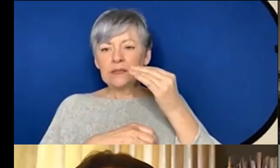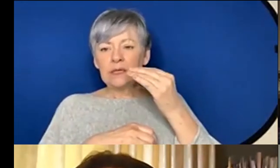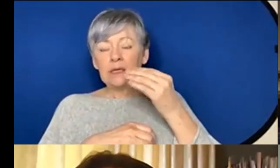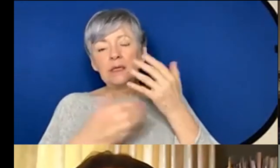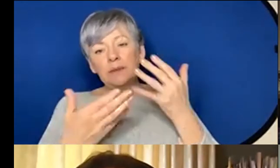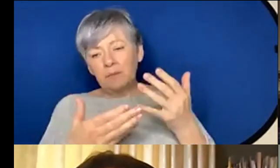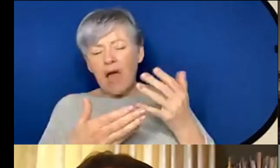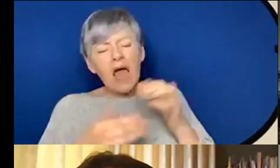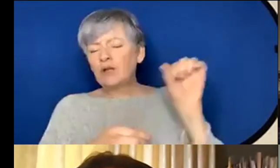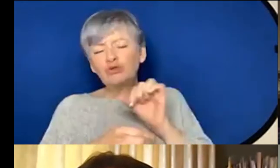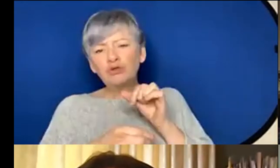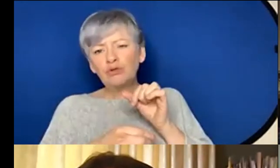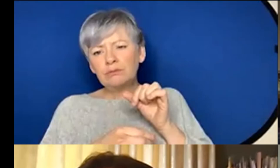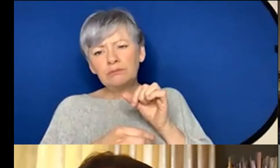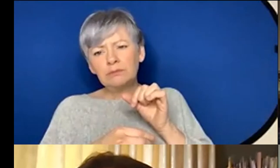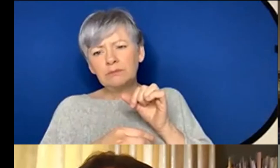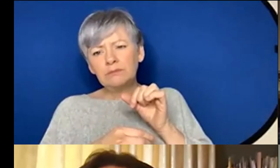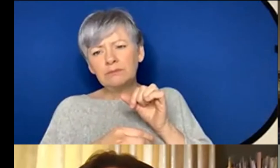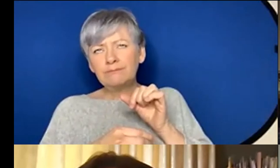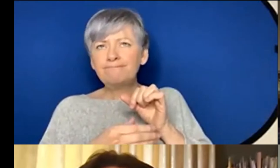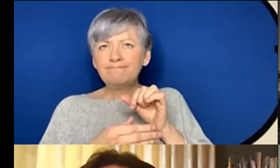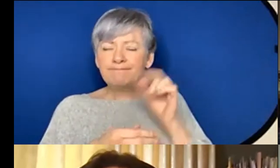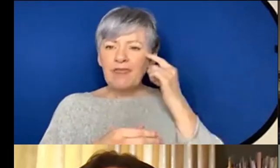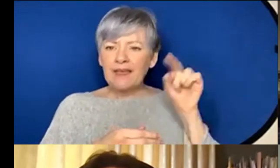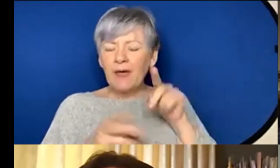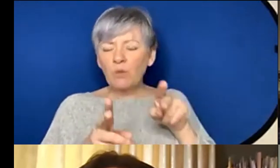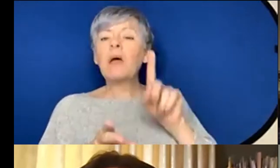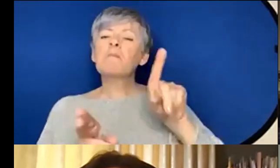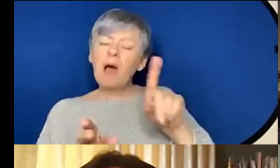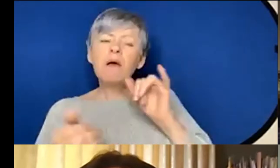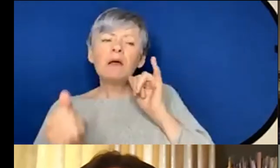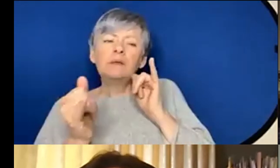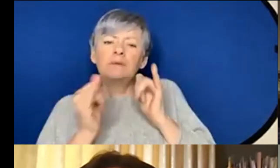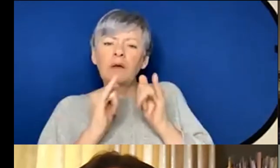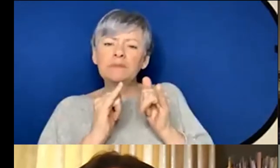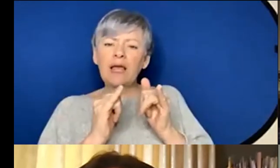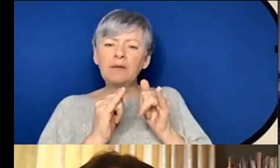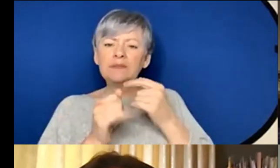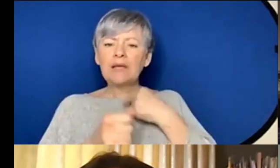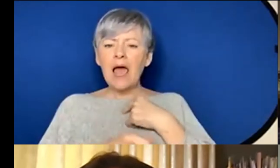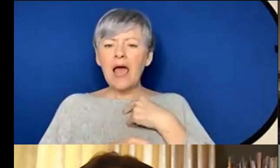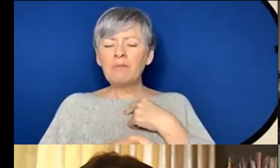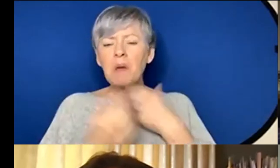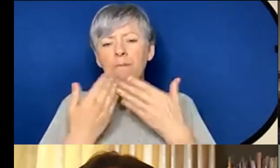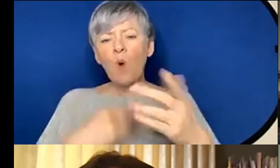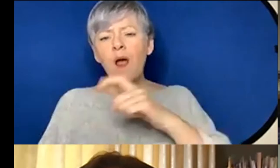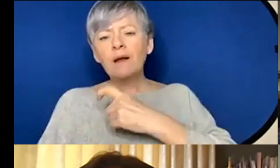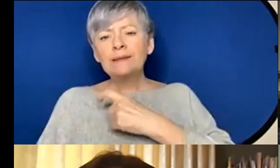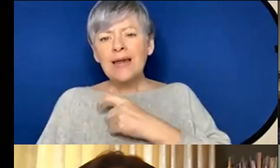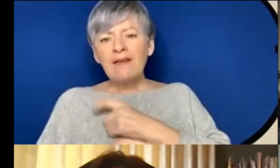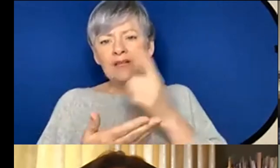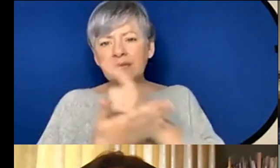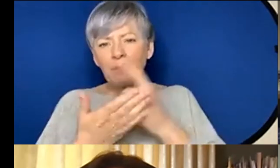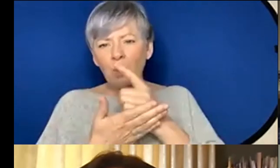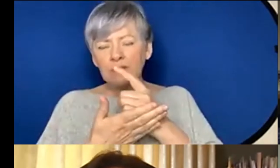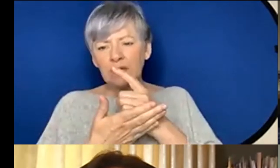be that worried about about the same I just don't know I mean there's something sort of keeping me a bit nervous about it so I guess I think I think the more